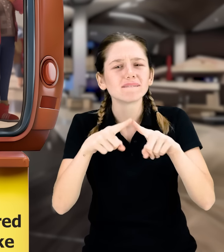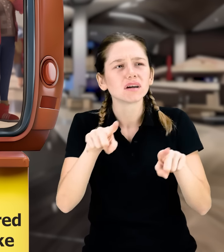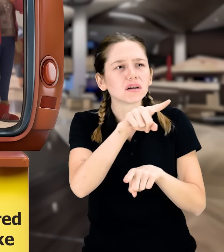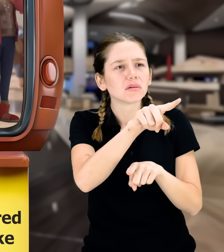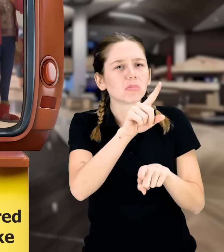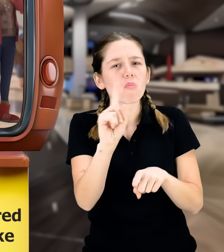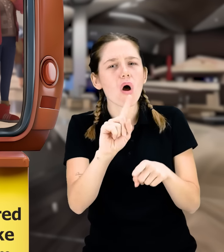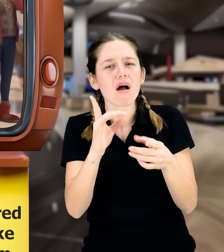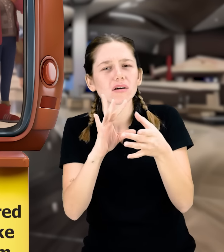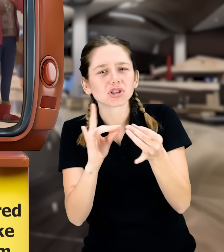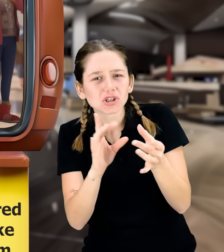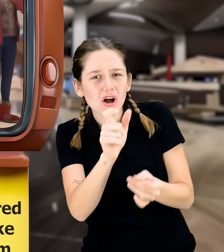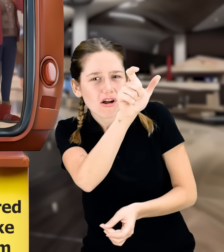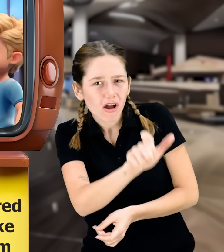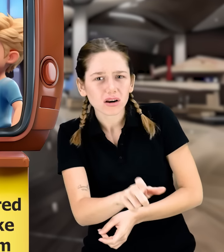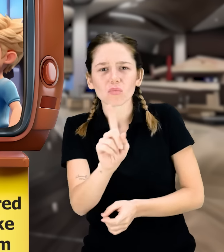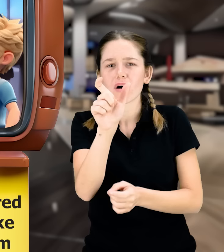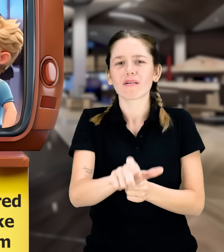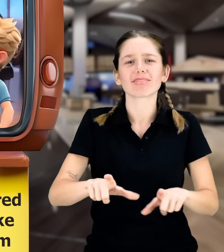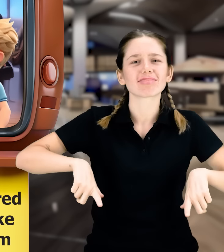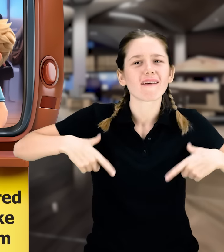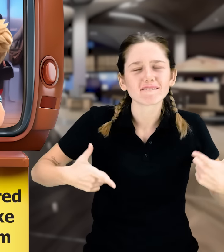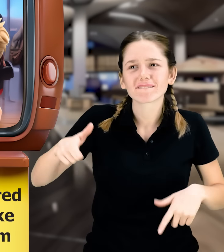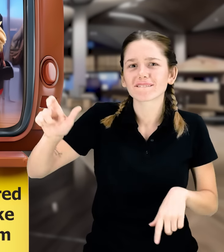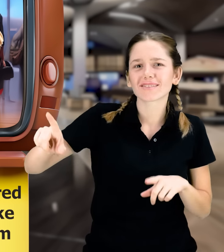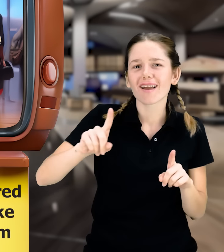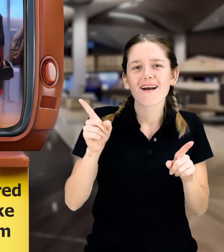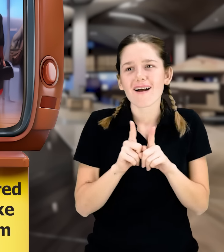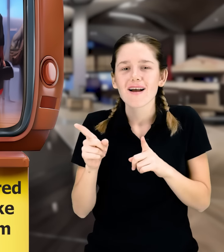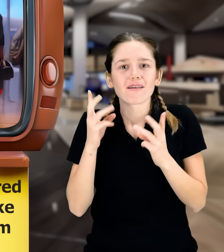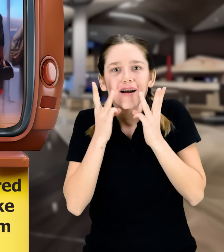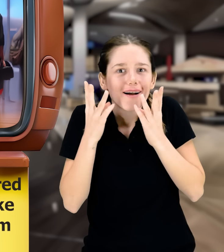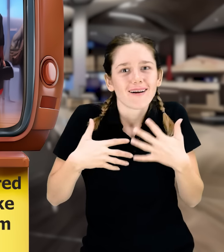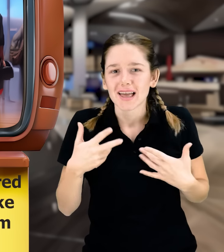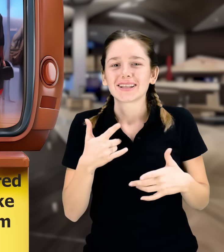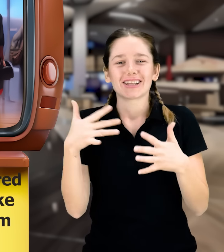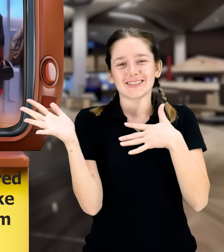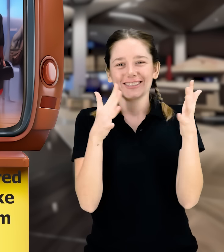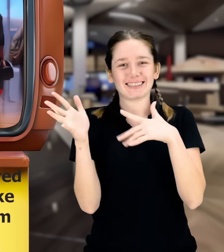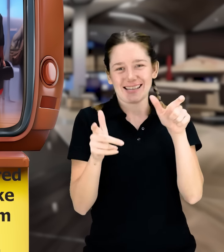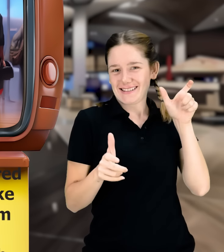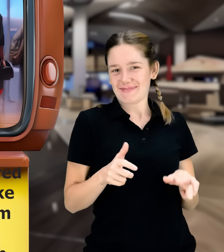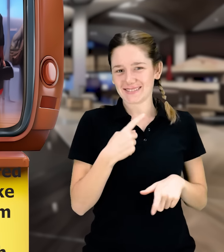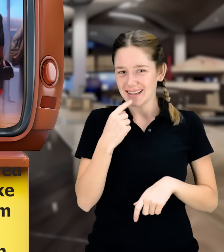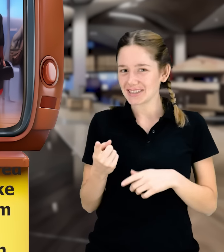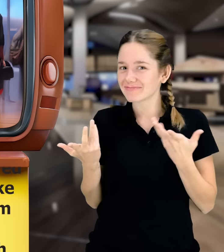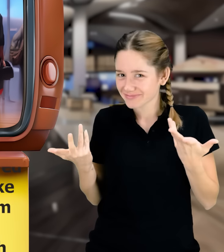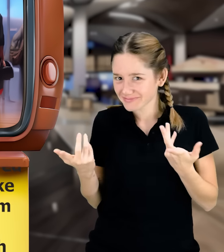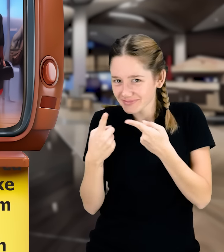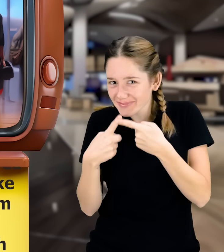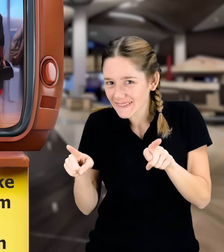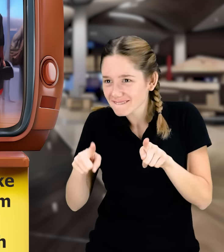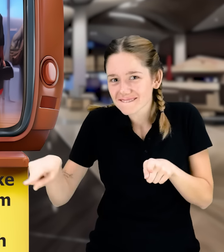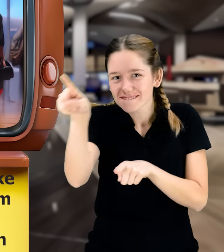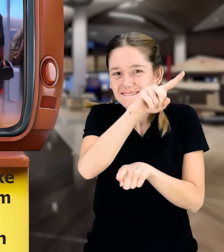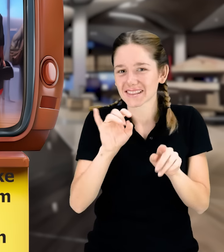Ruzgar whispered to him. Do you see it, Ege? Just like you said, it's filled with people